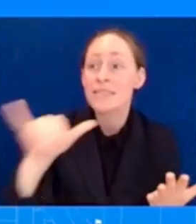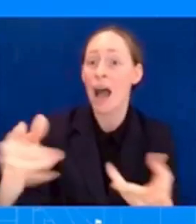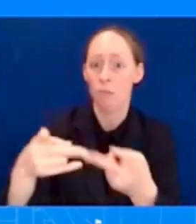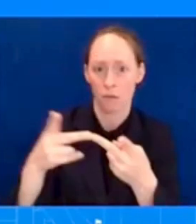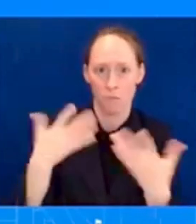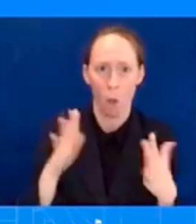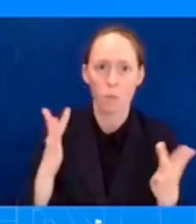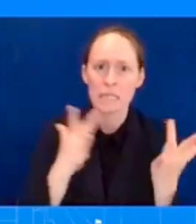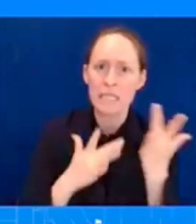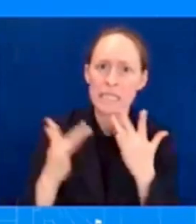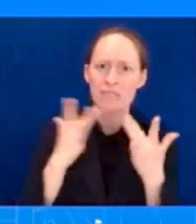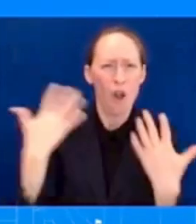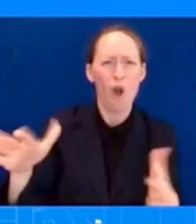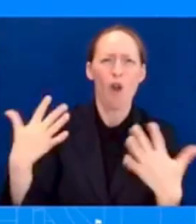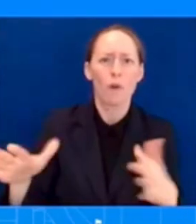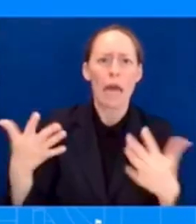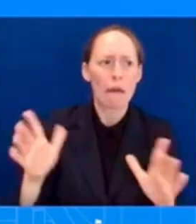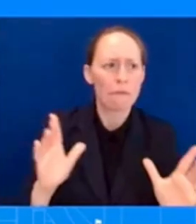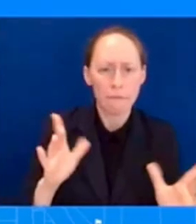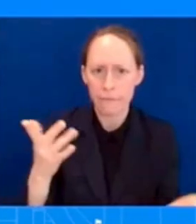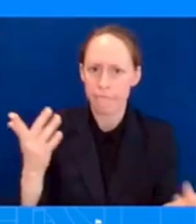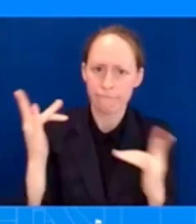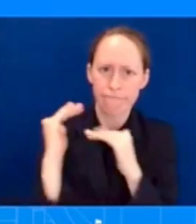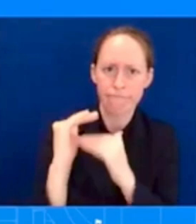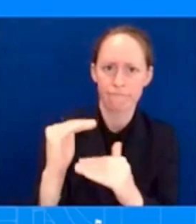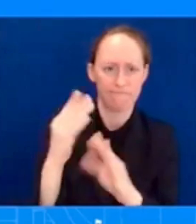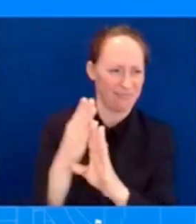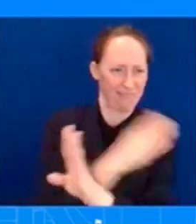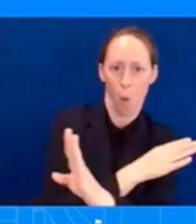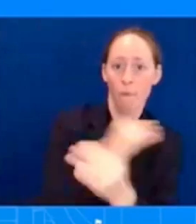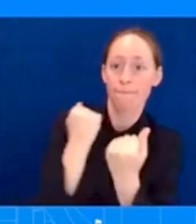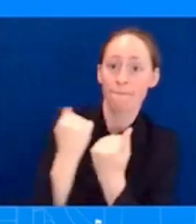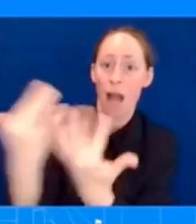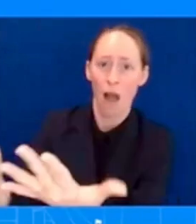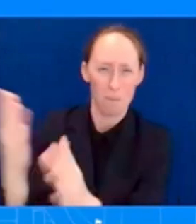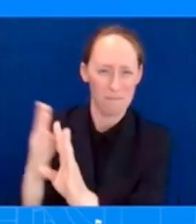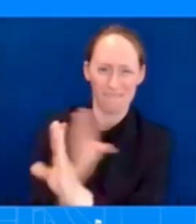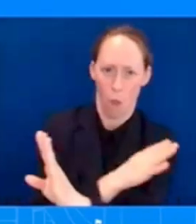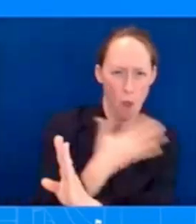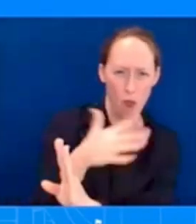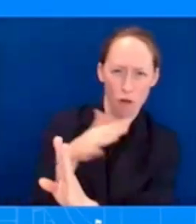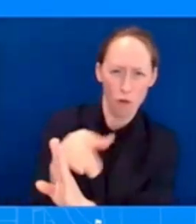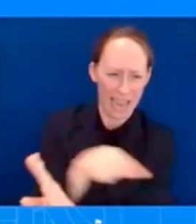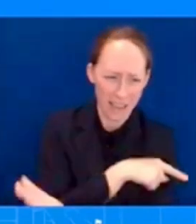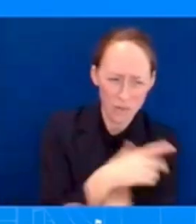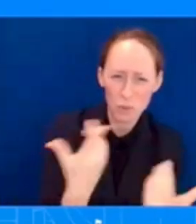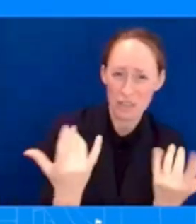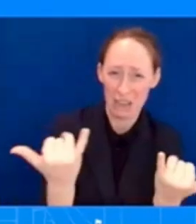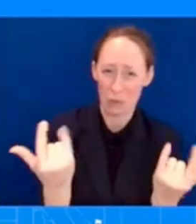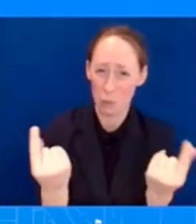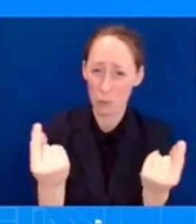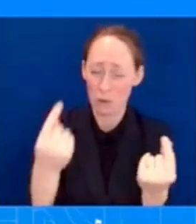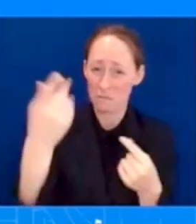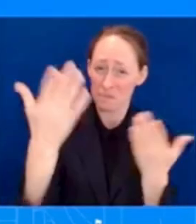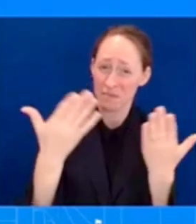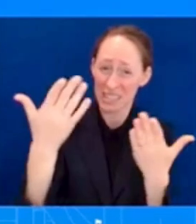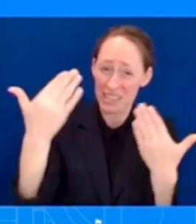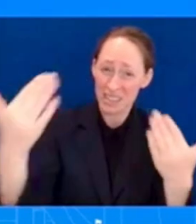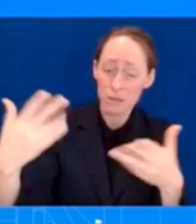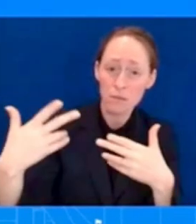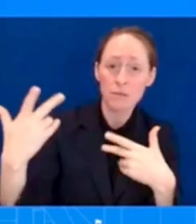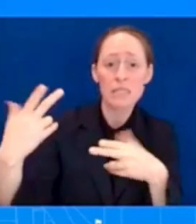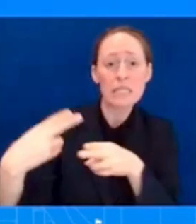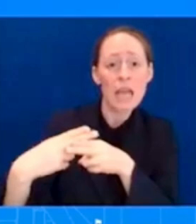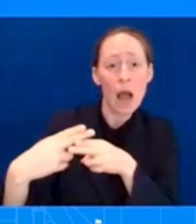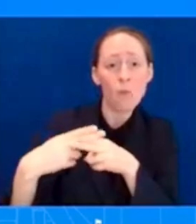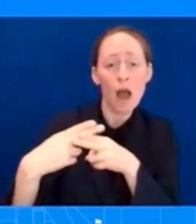building any kind of temporary housing or temporary schools on maui while people work to rebuild given